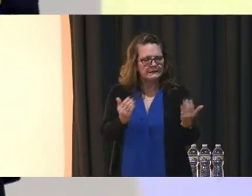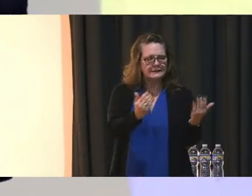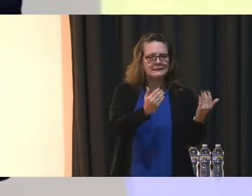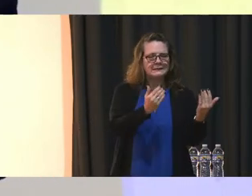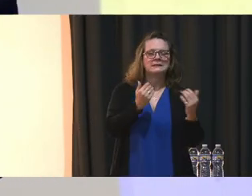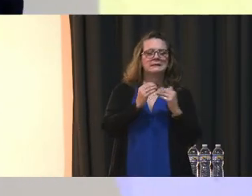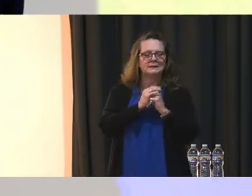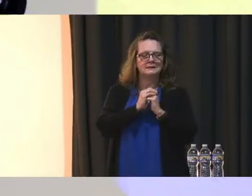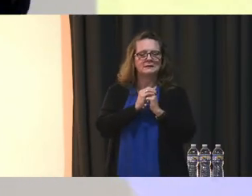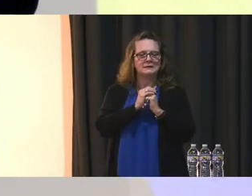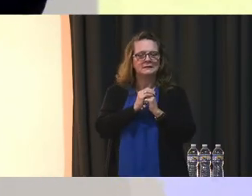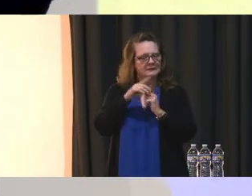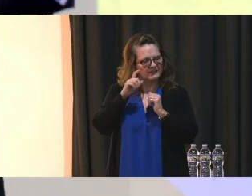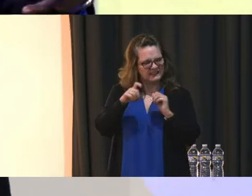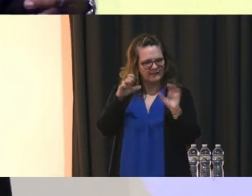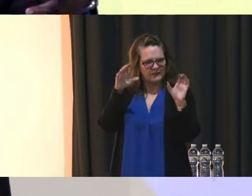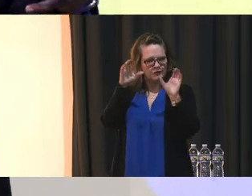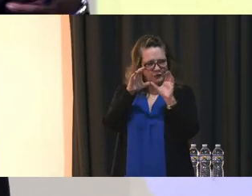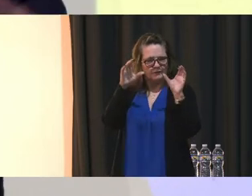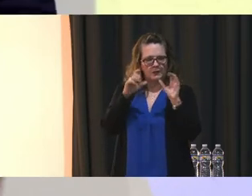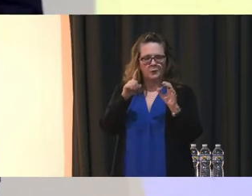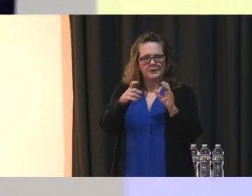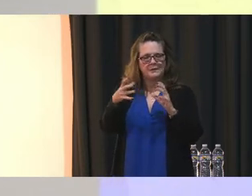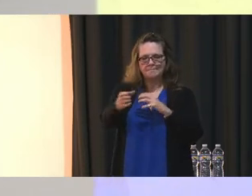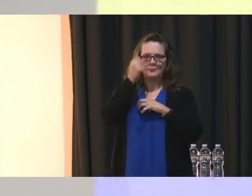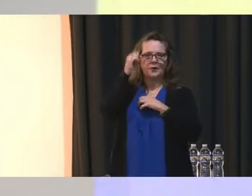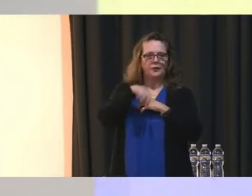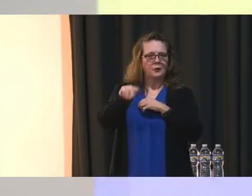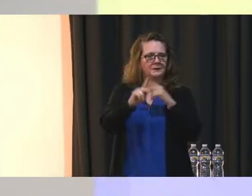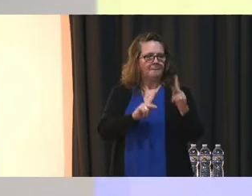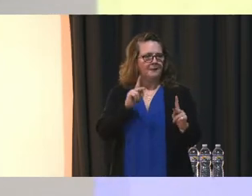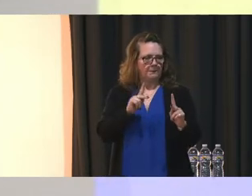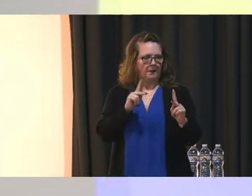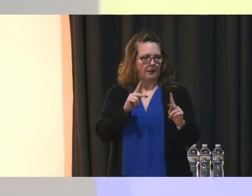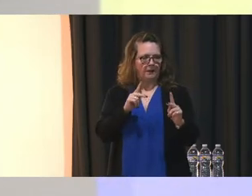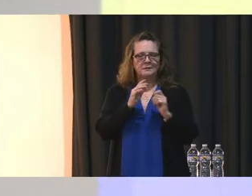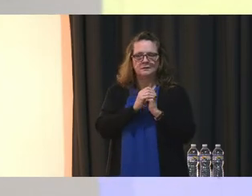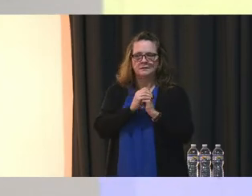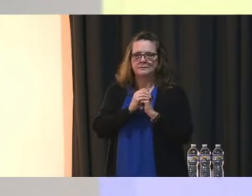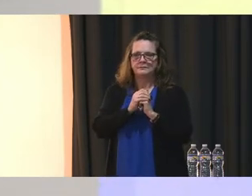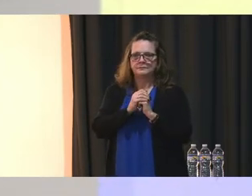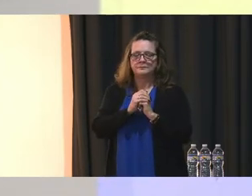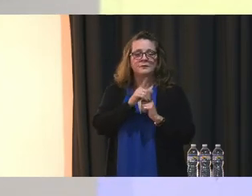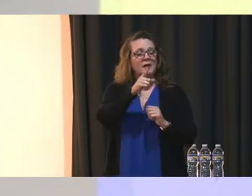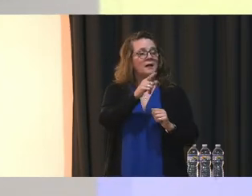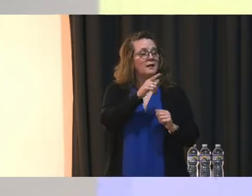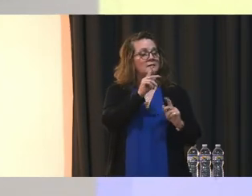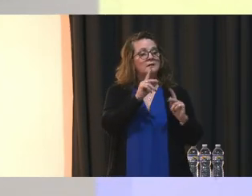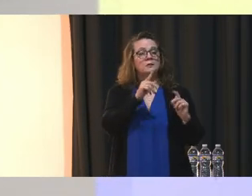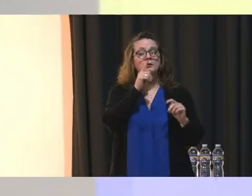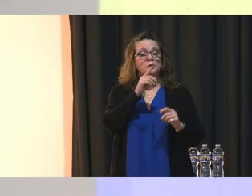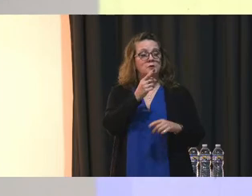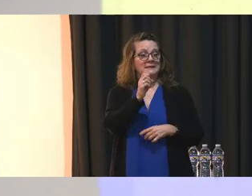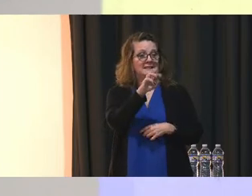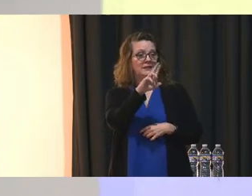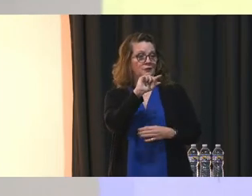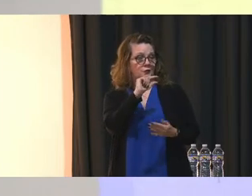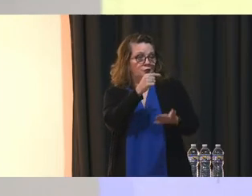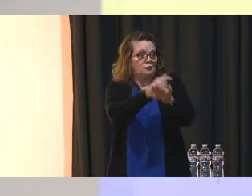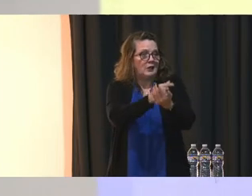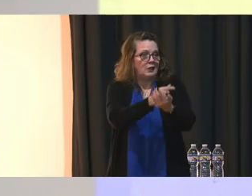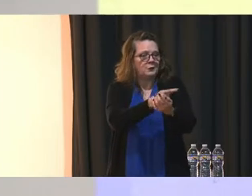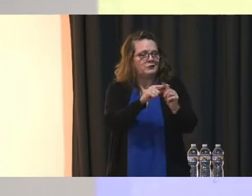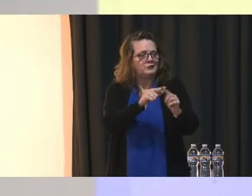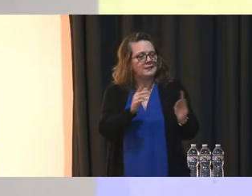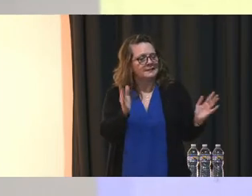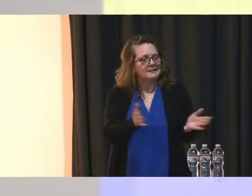their certification? We have to grab those individuals. We also have to grab those graduating seniors, juniors and seniors and encourage